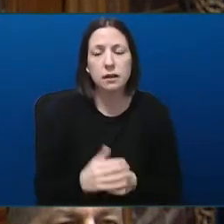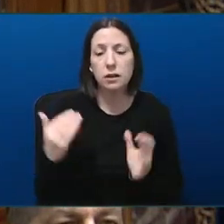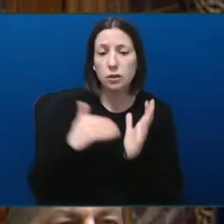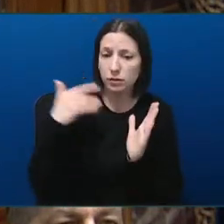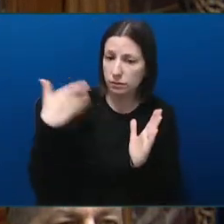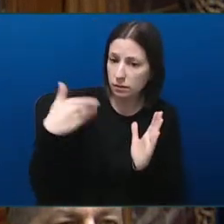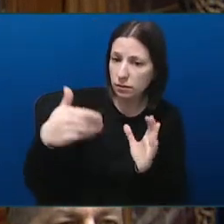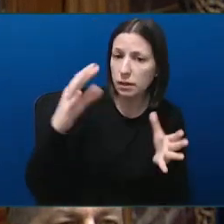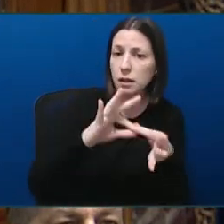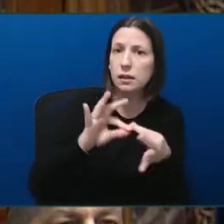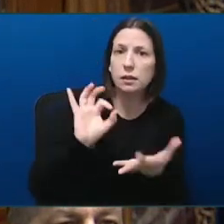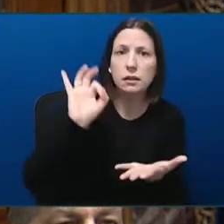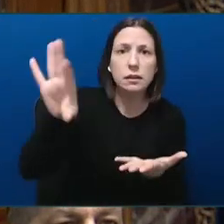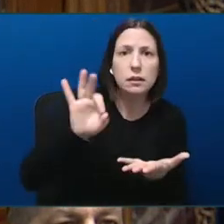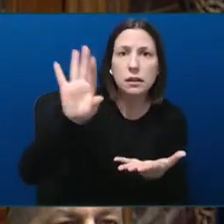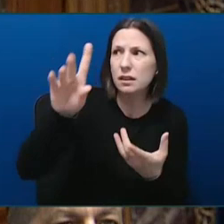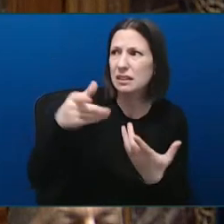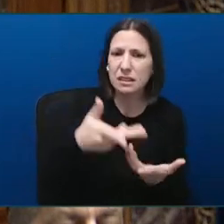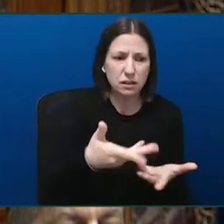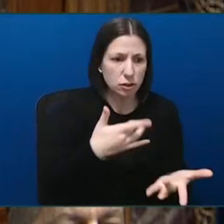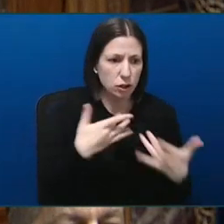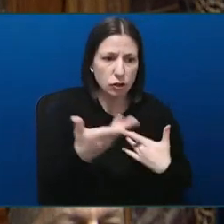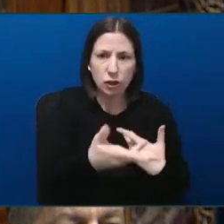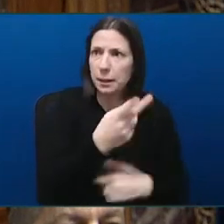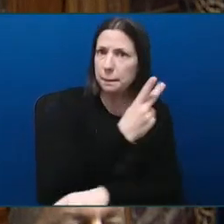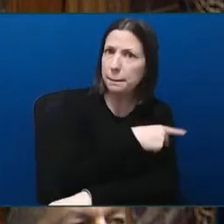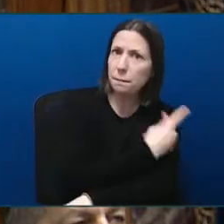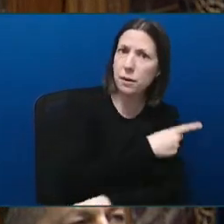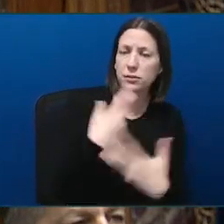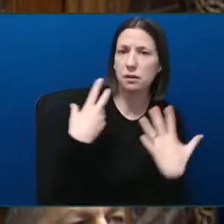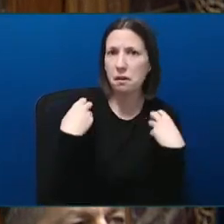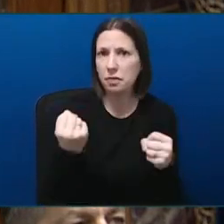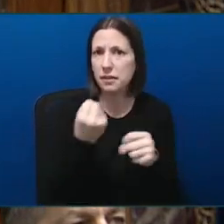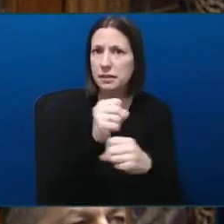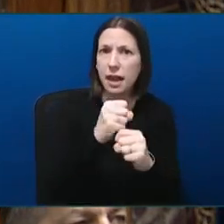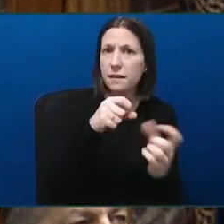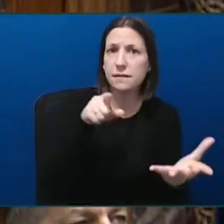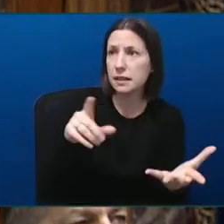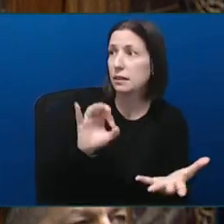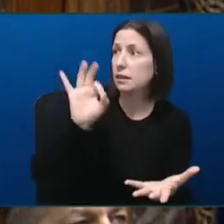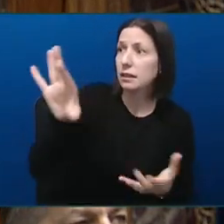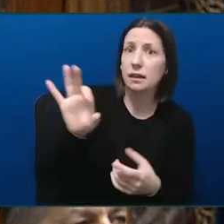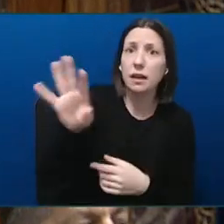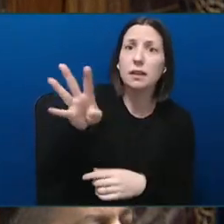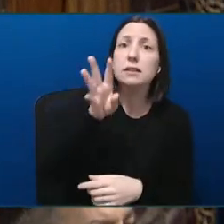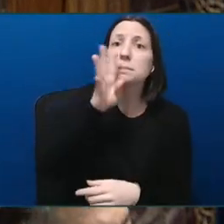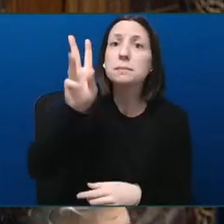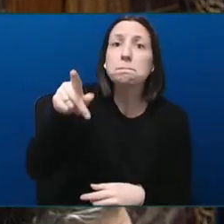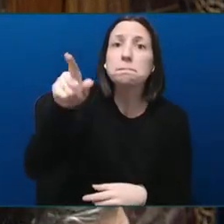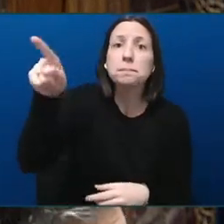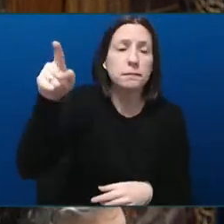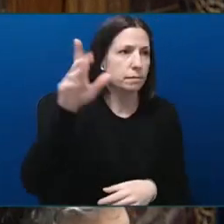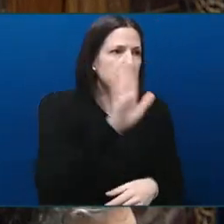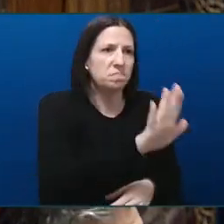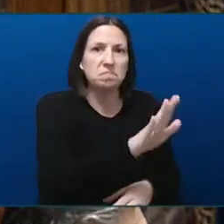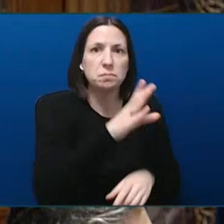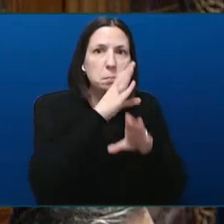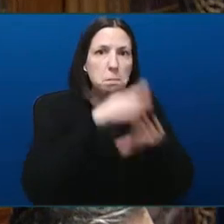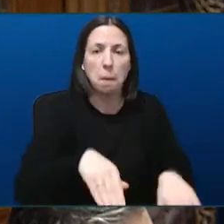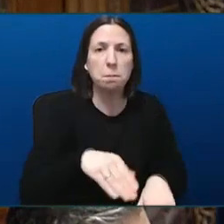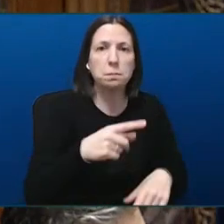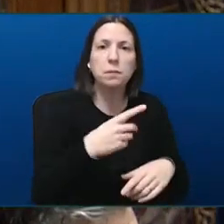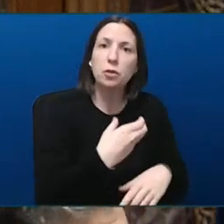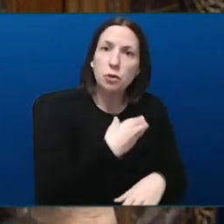are threatened, punished and silenced. Island Health isn't just punishing doctors though, Honourable Speaker. They're